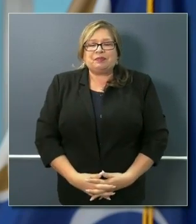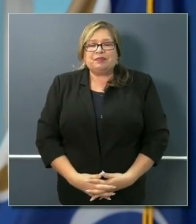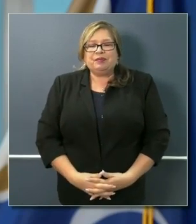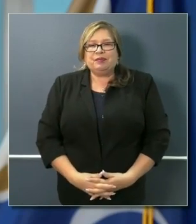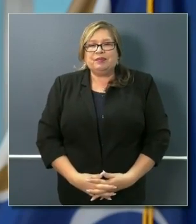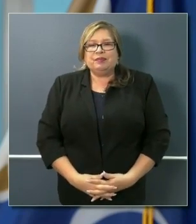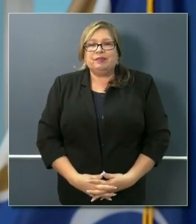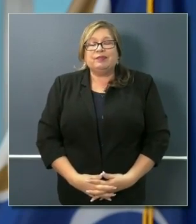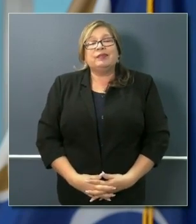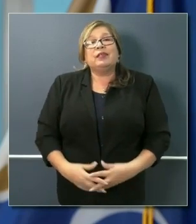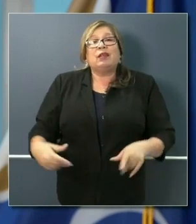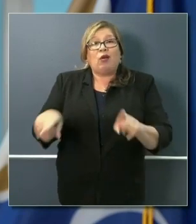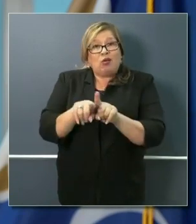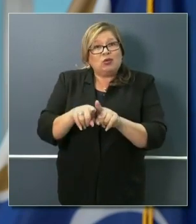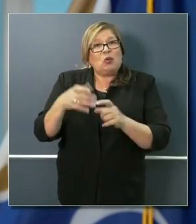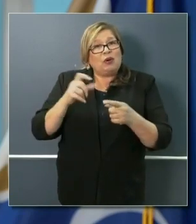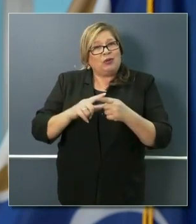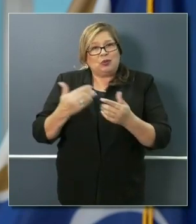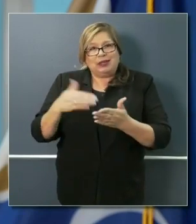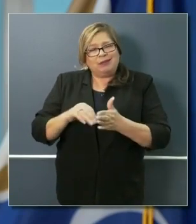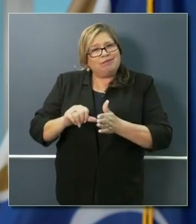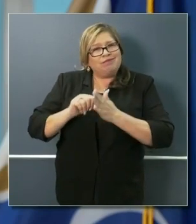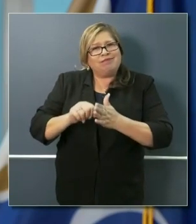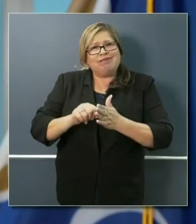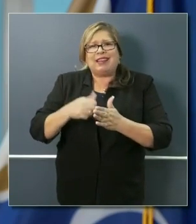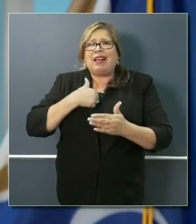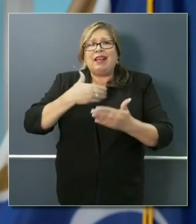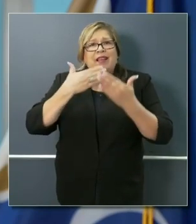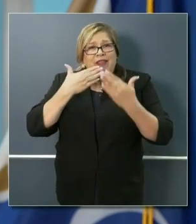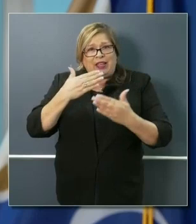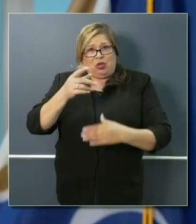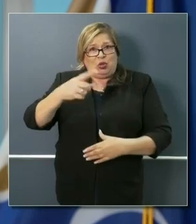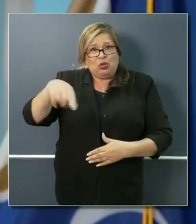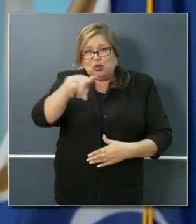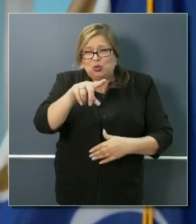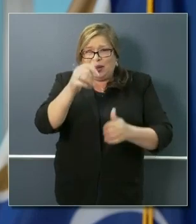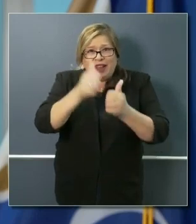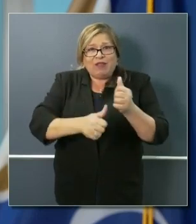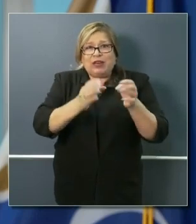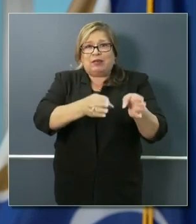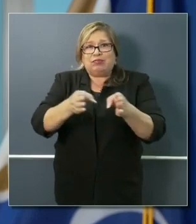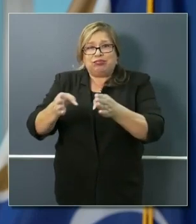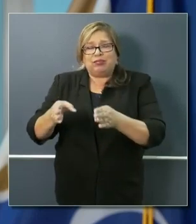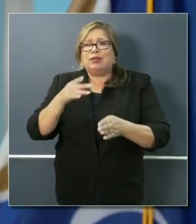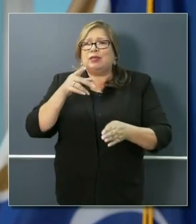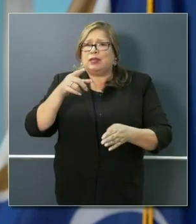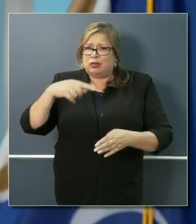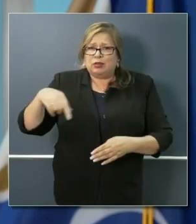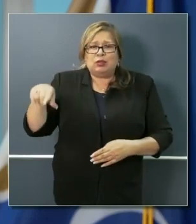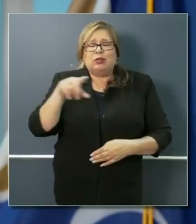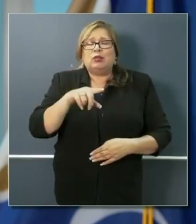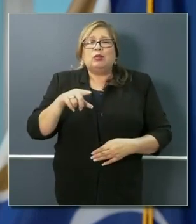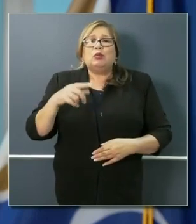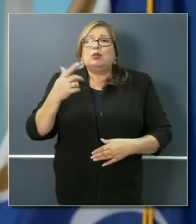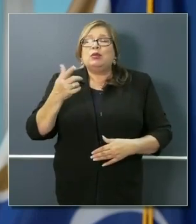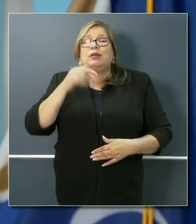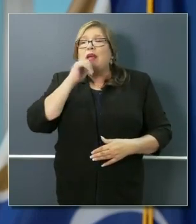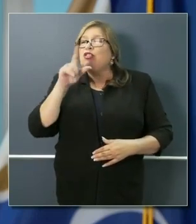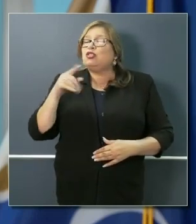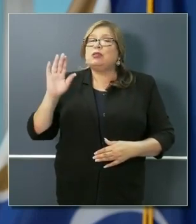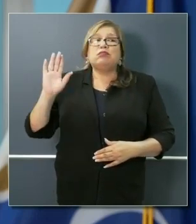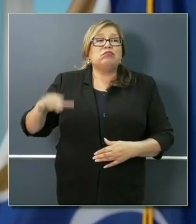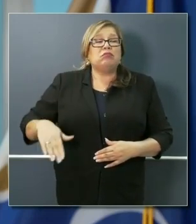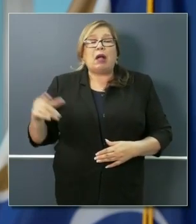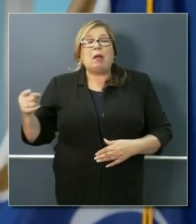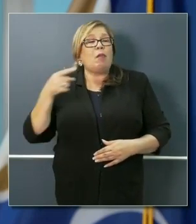I really want to thank all of you for practicing, not just sitting there promoting or preaching what we could or should